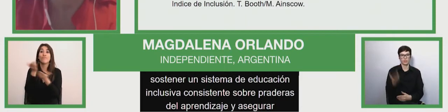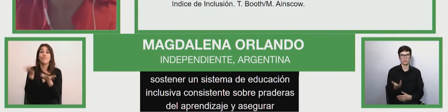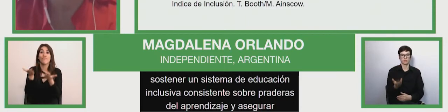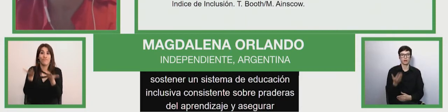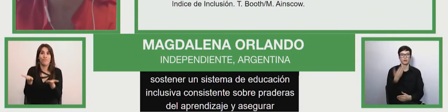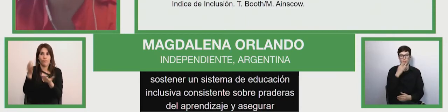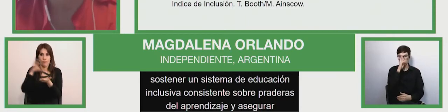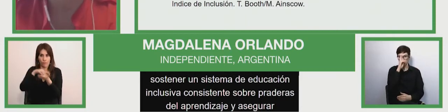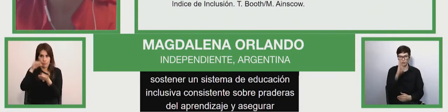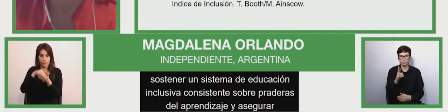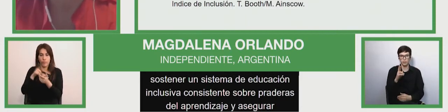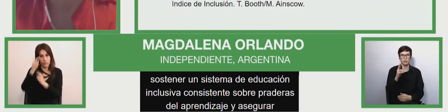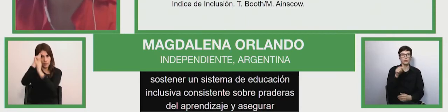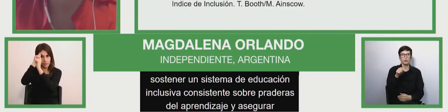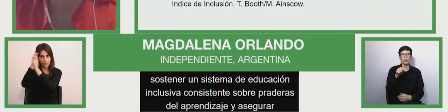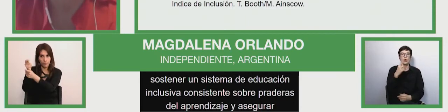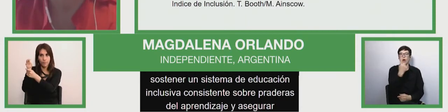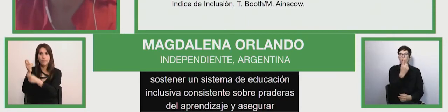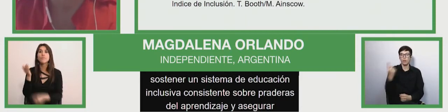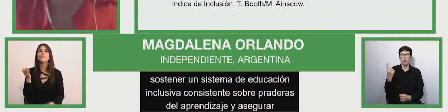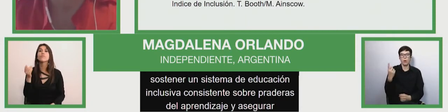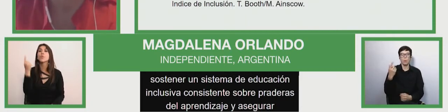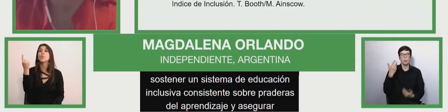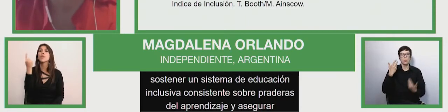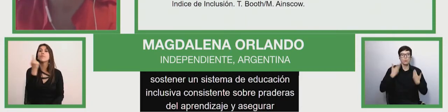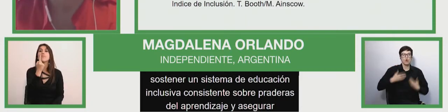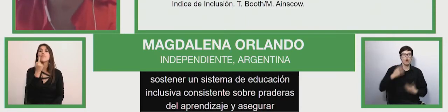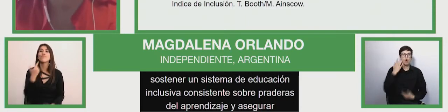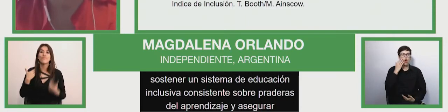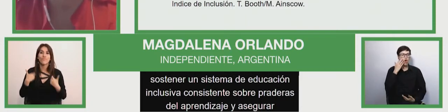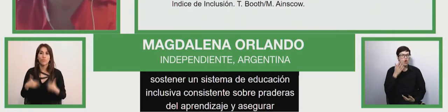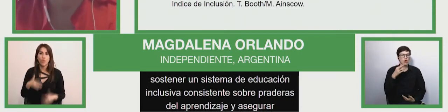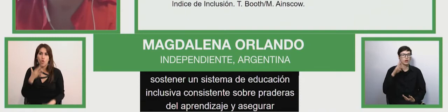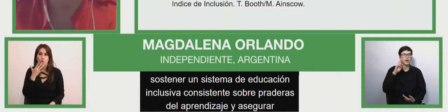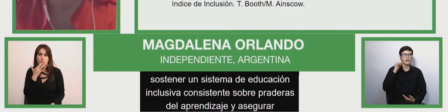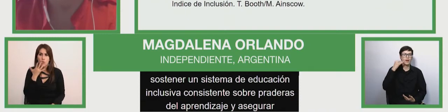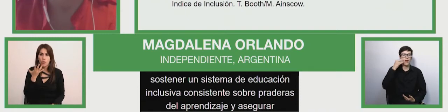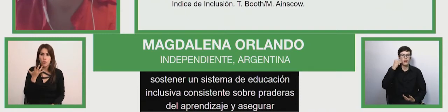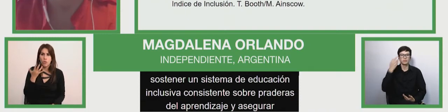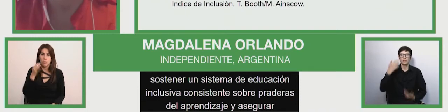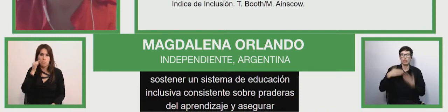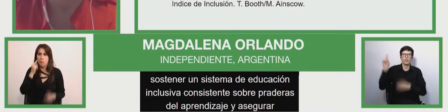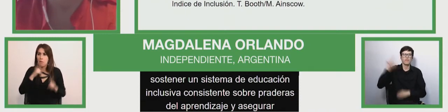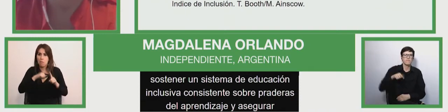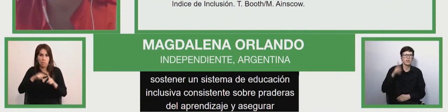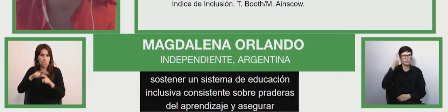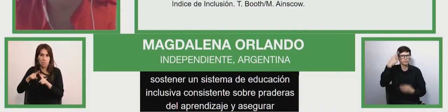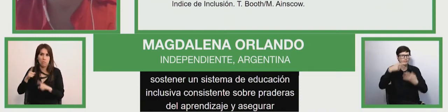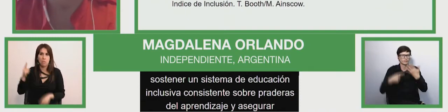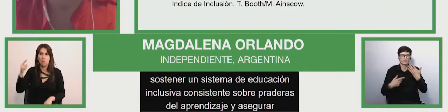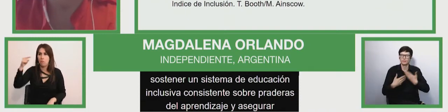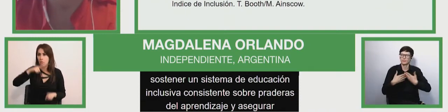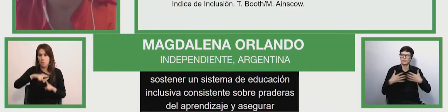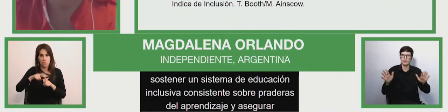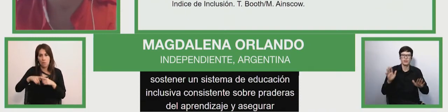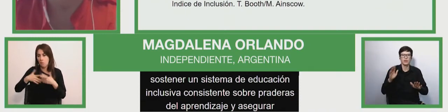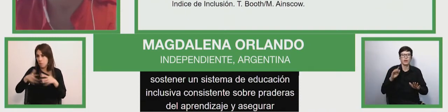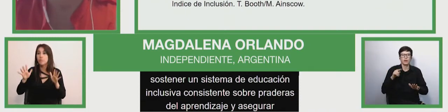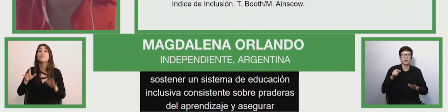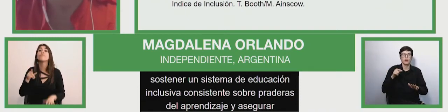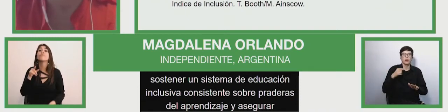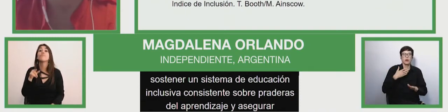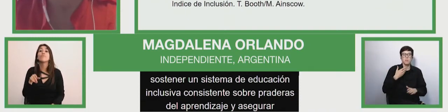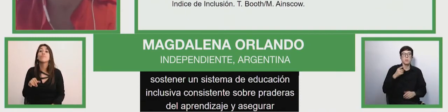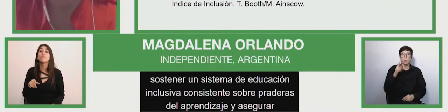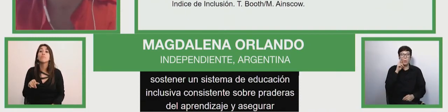and for staff regarding race color origin age disability sexual orientation real